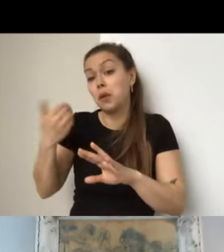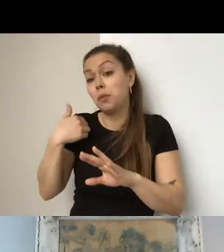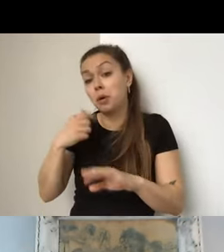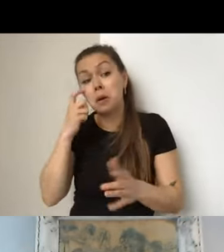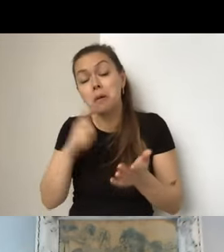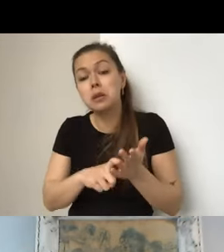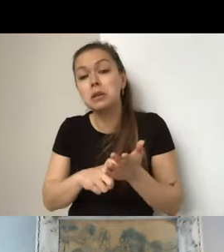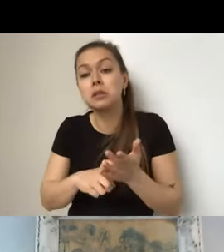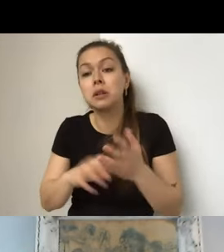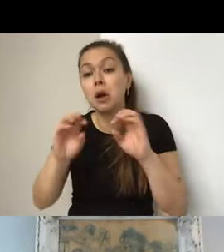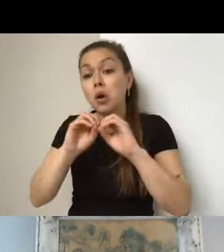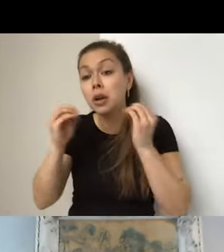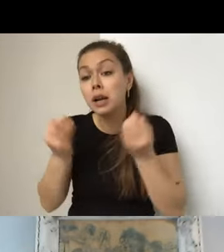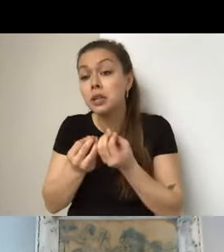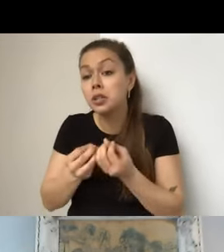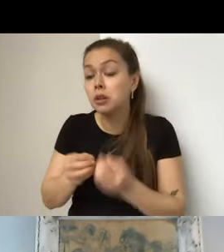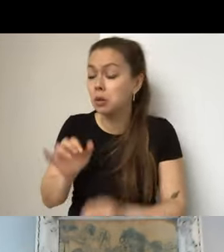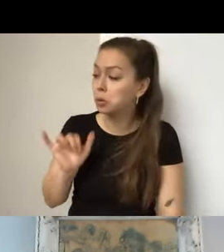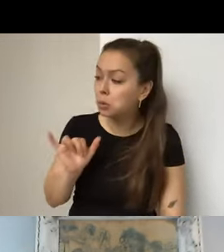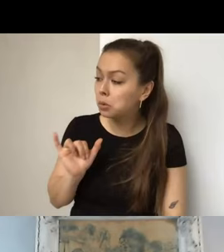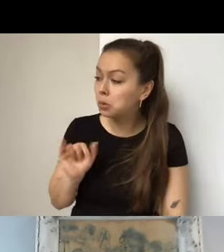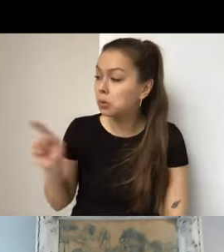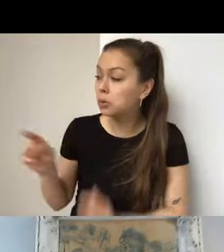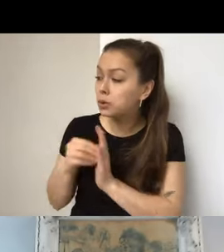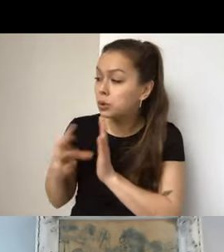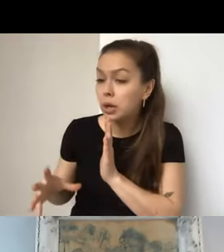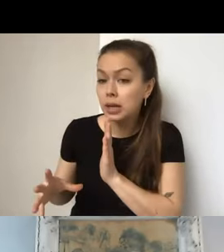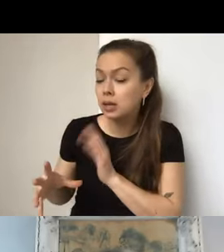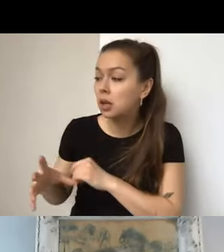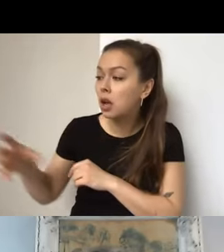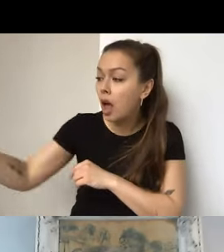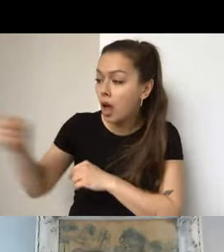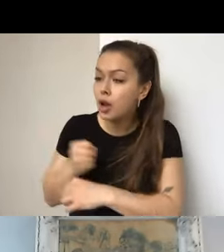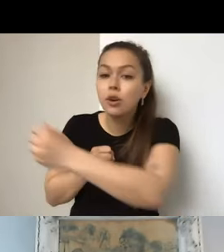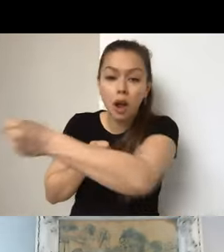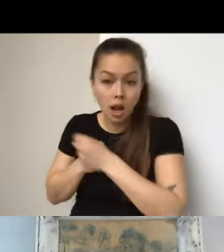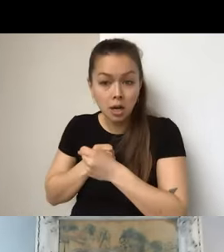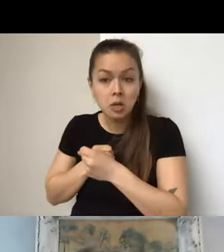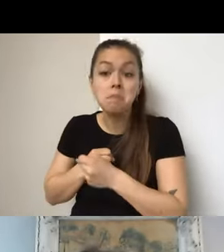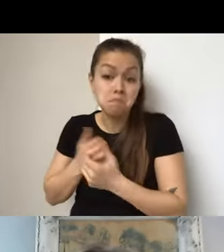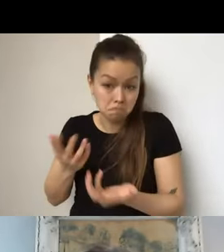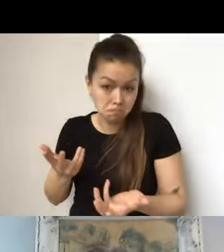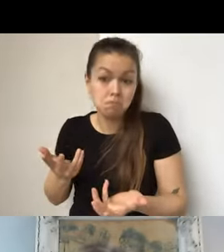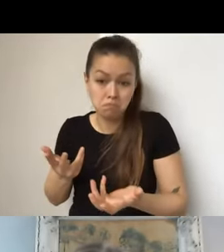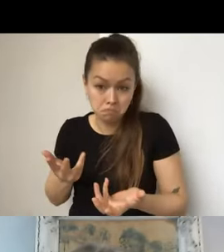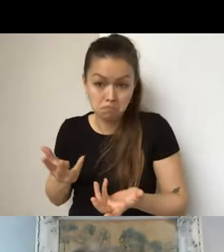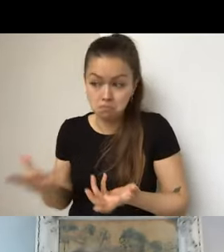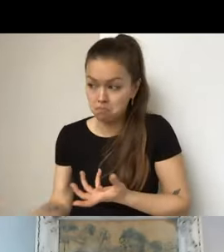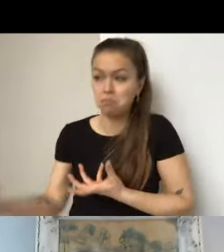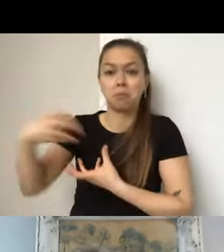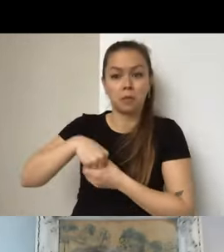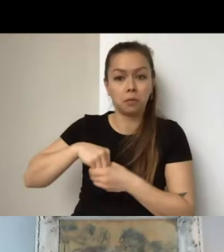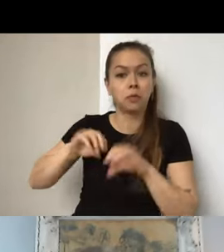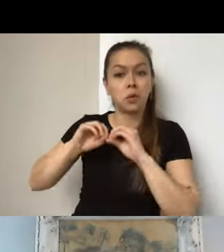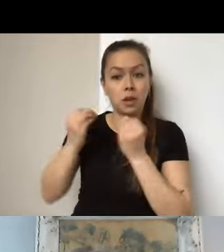individual or groups of students who participated in the first semester, um, to bring them into the organization,